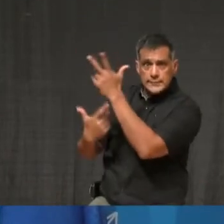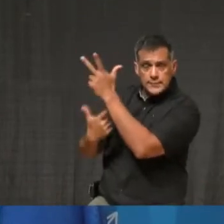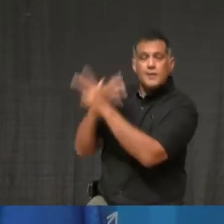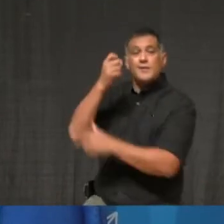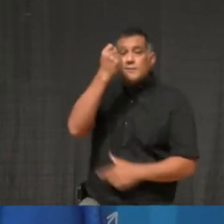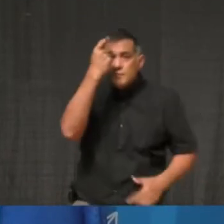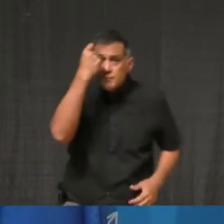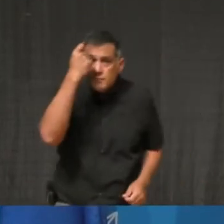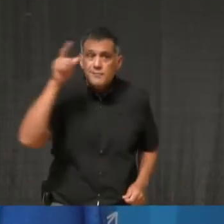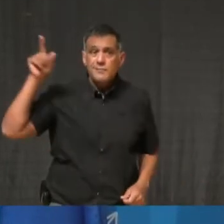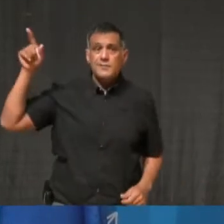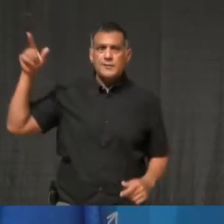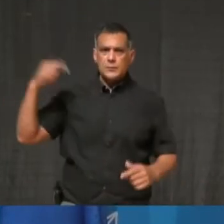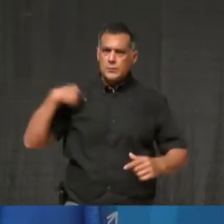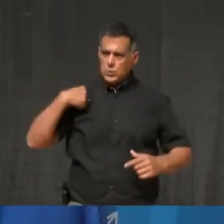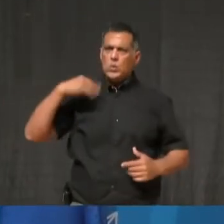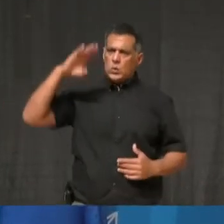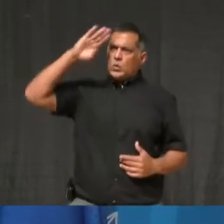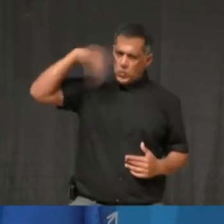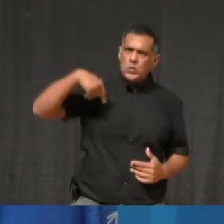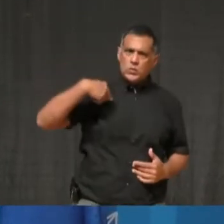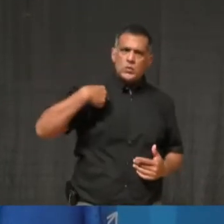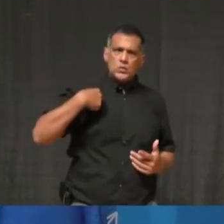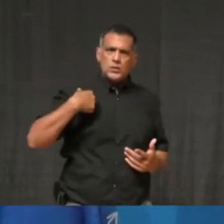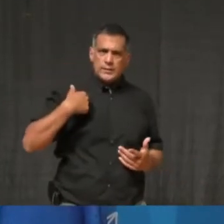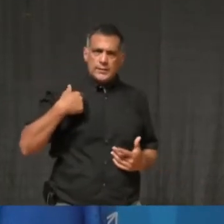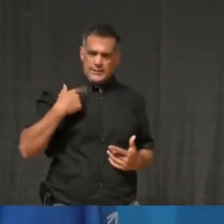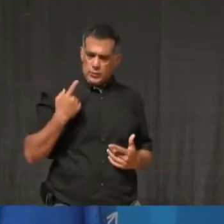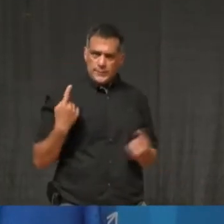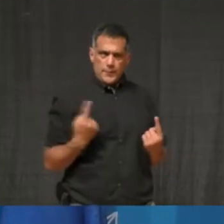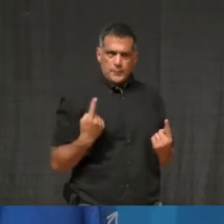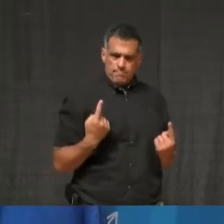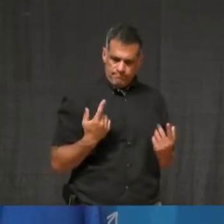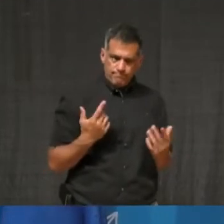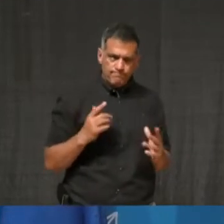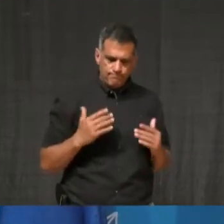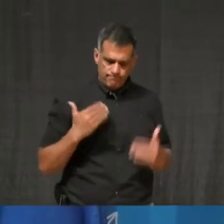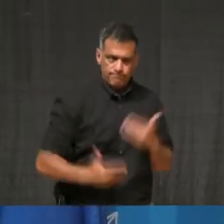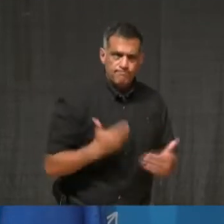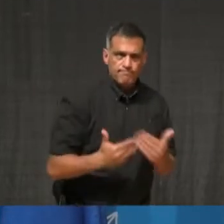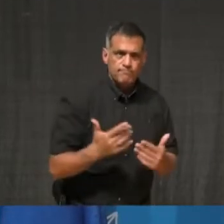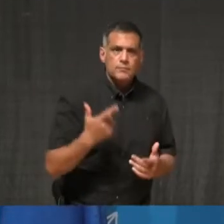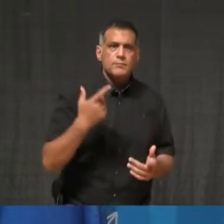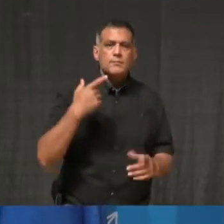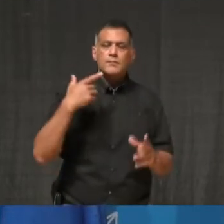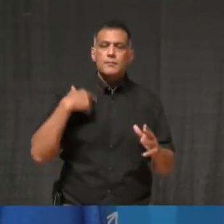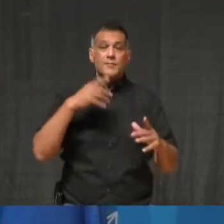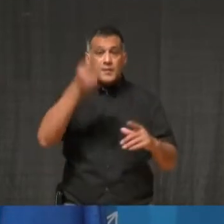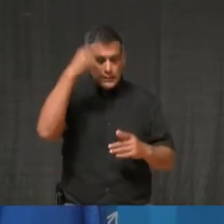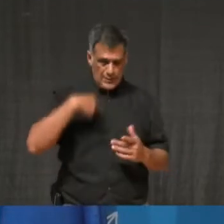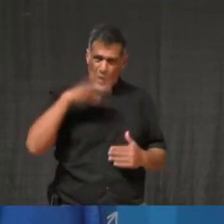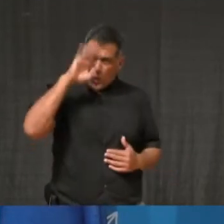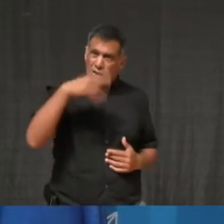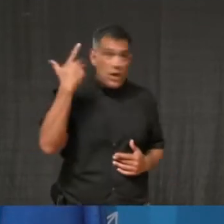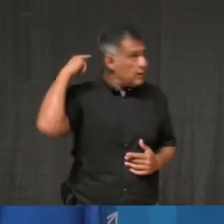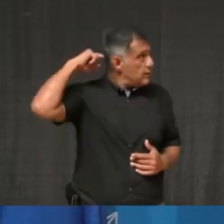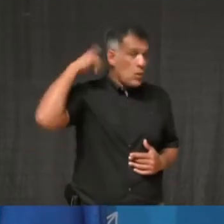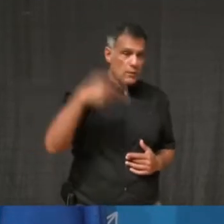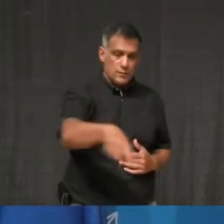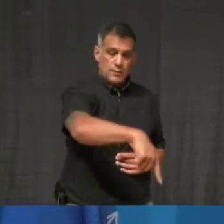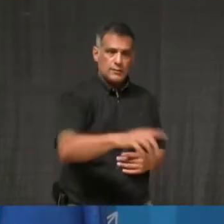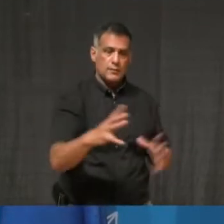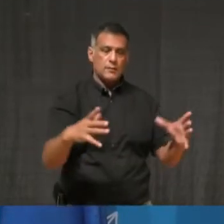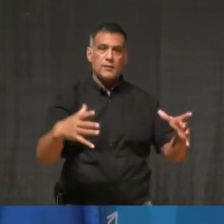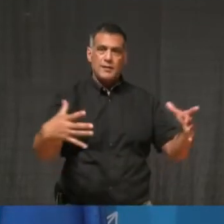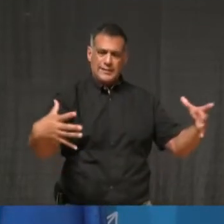what we need to do, which is we need to reduce in-person contacts. And every country in the world, every jurisdiction